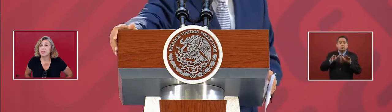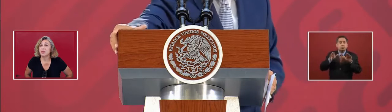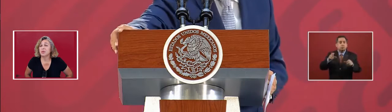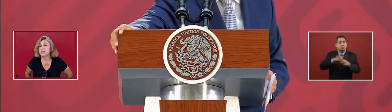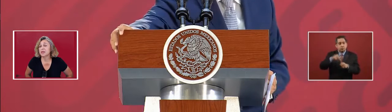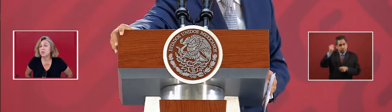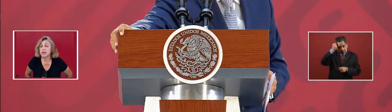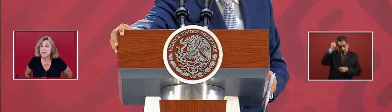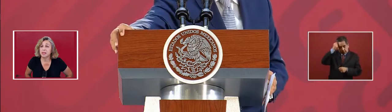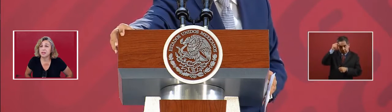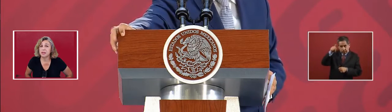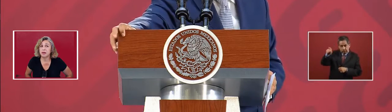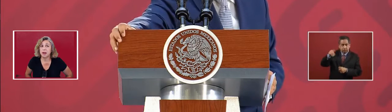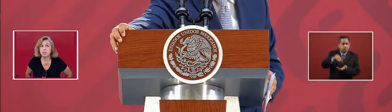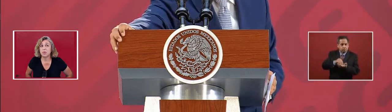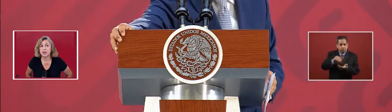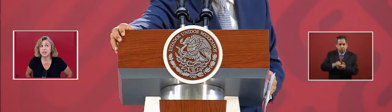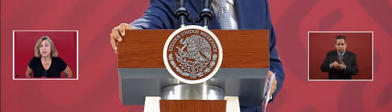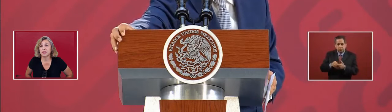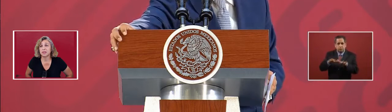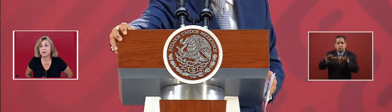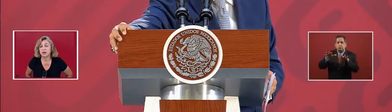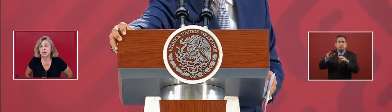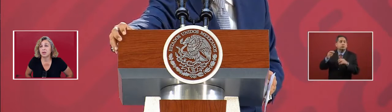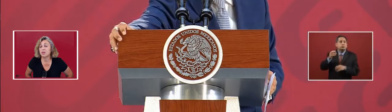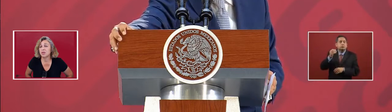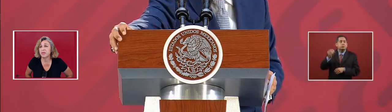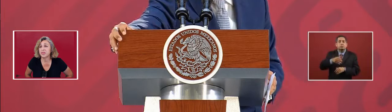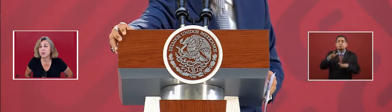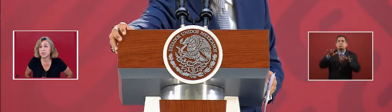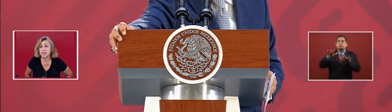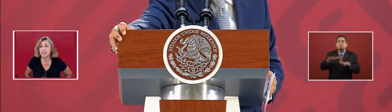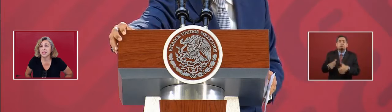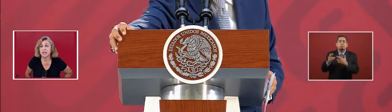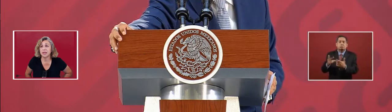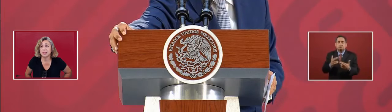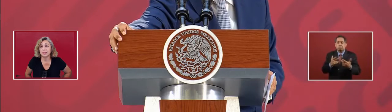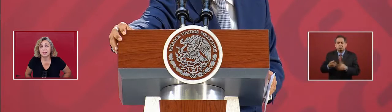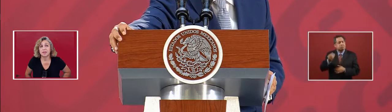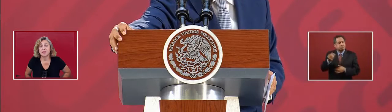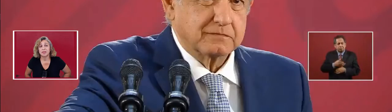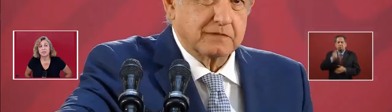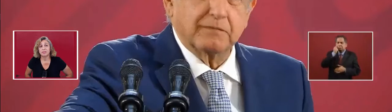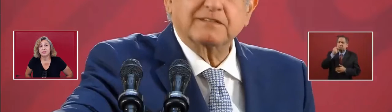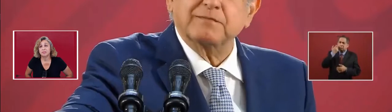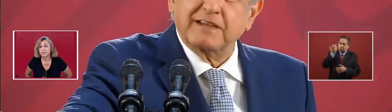Like the ones that wanted the airport in Texcoco, even though it was going to sink.